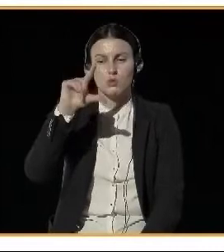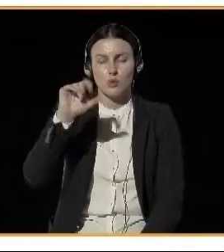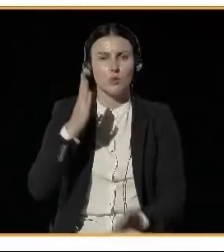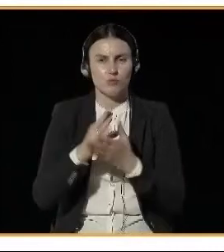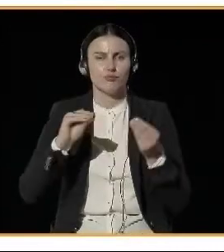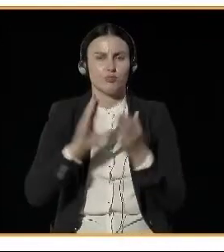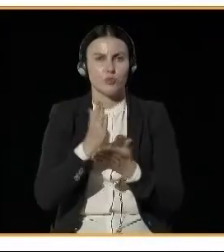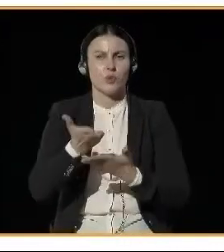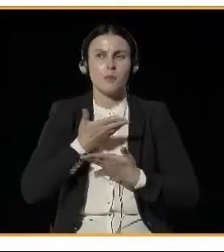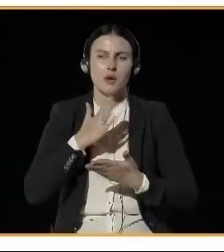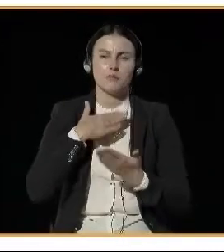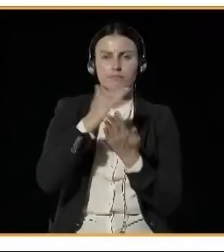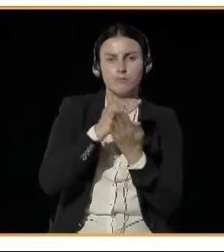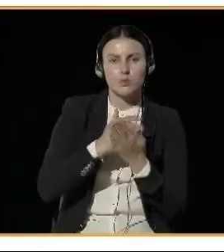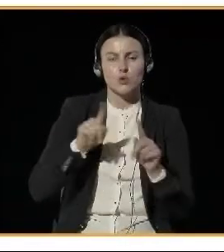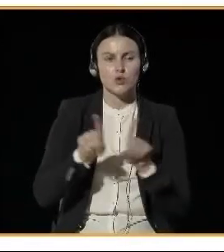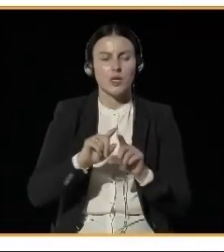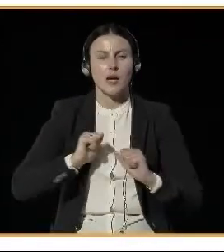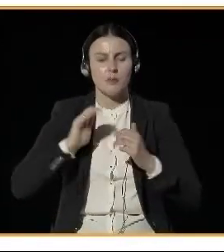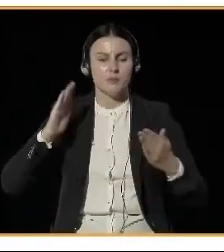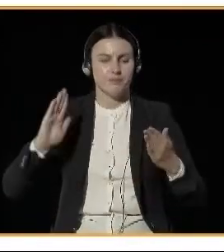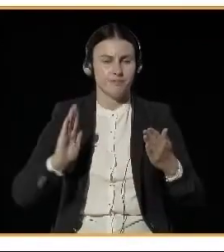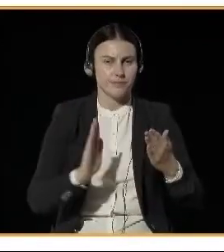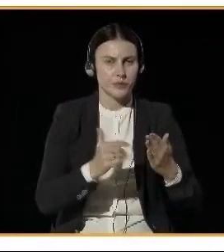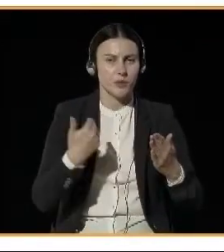lanes or improve further public transport.